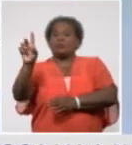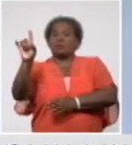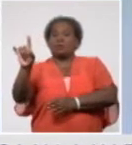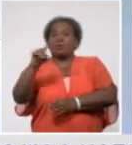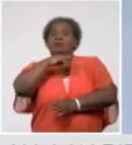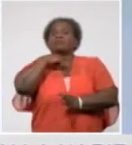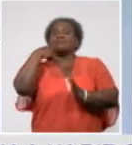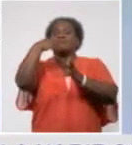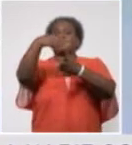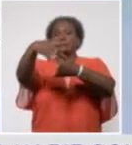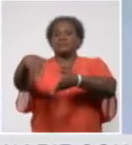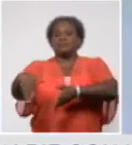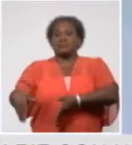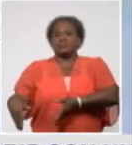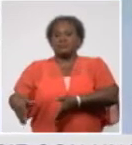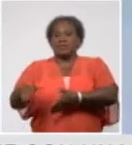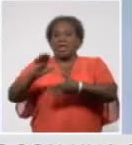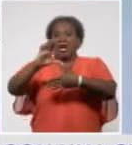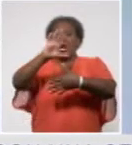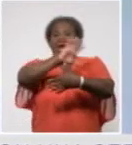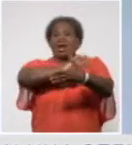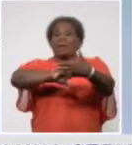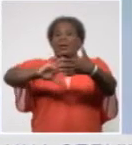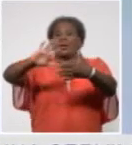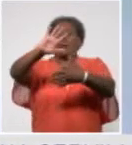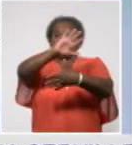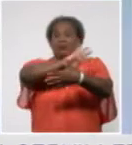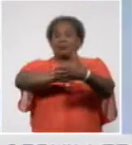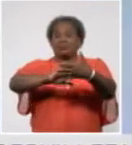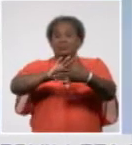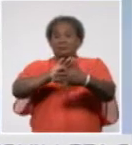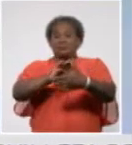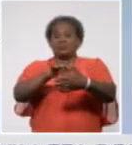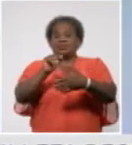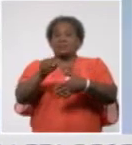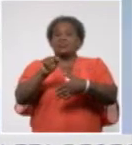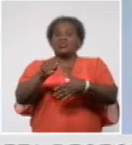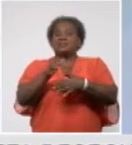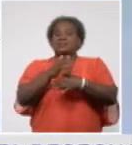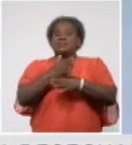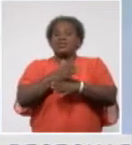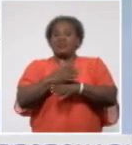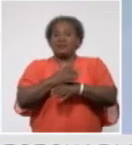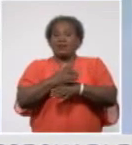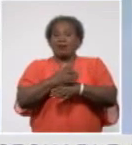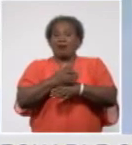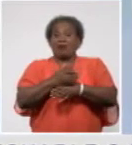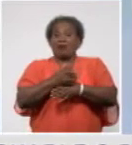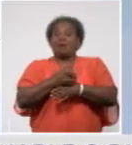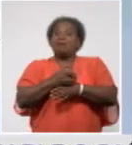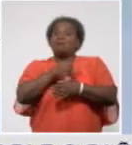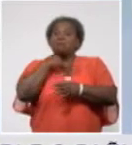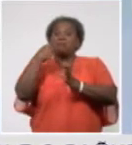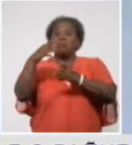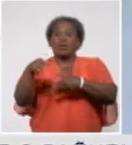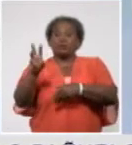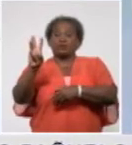Meanwhile, as of yesterday, the death toll in the Americas stands at